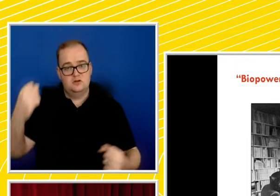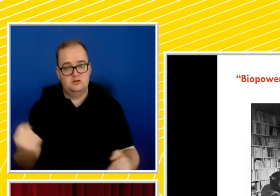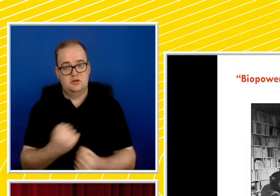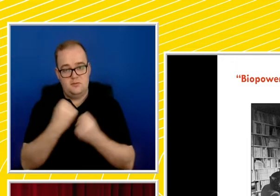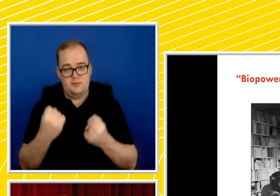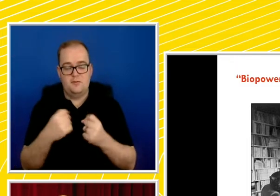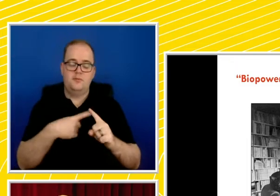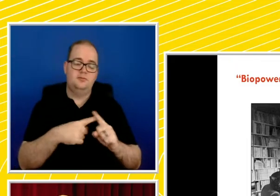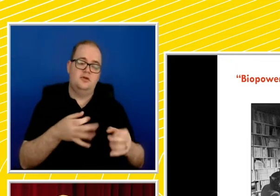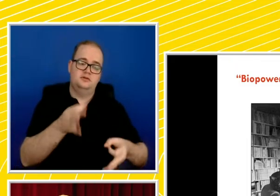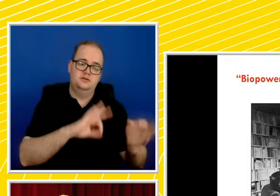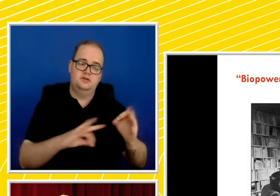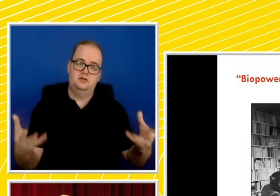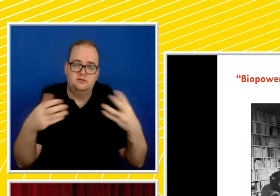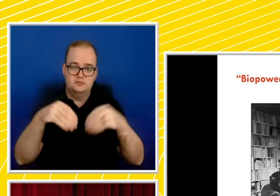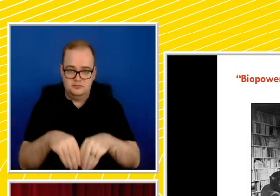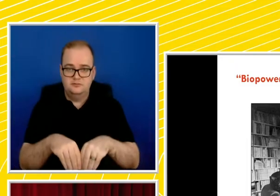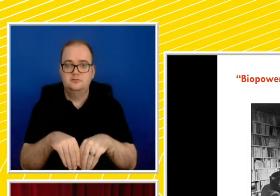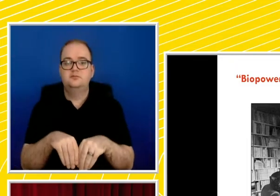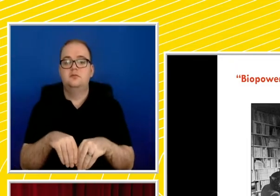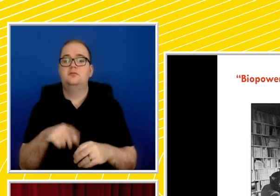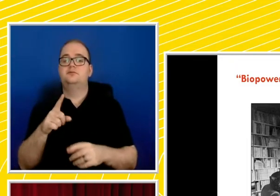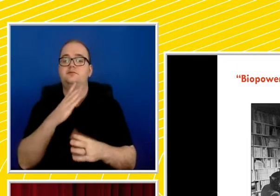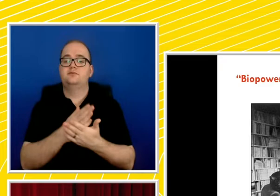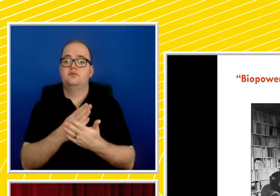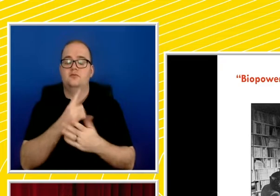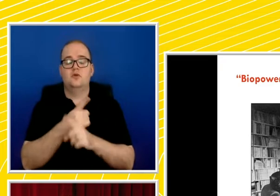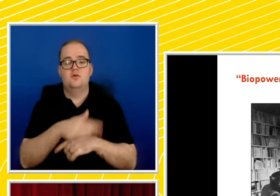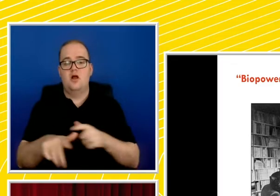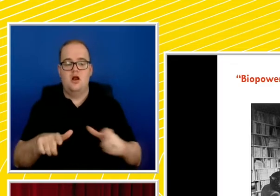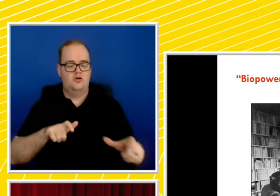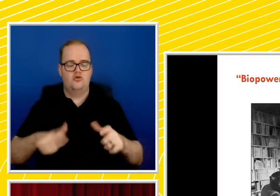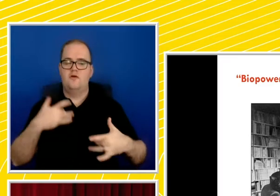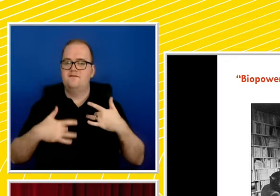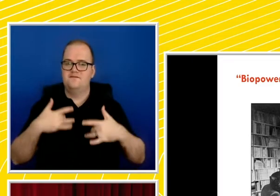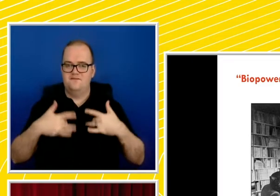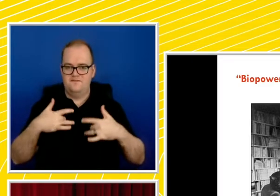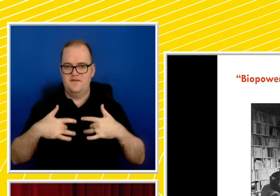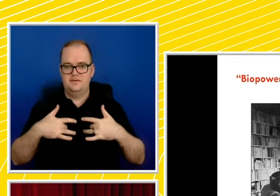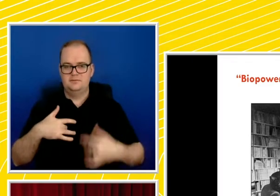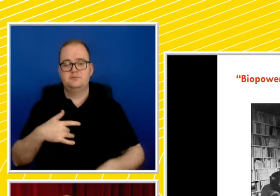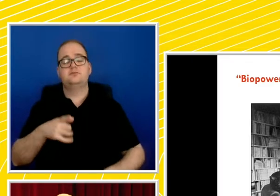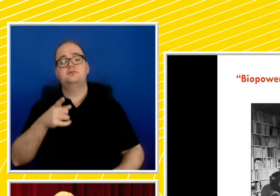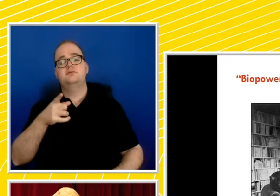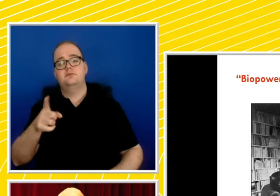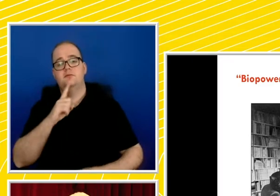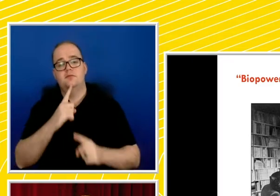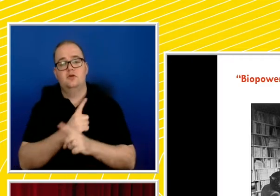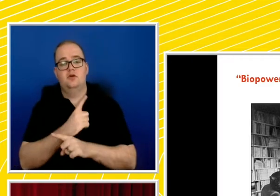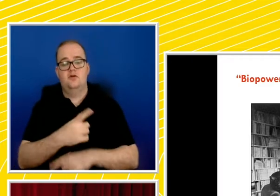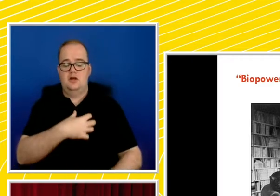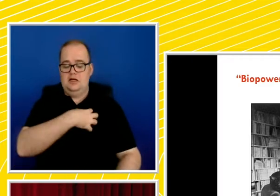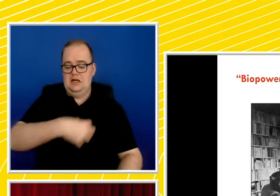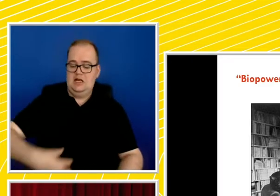of politics as ultimately control over life. Foucault introduces the term governmentality to invert the ancient legal